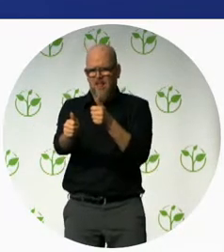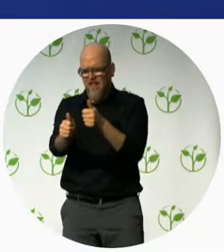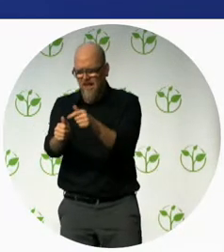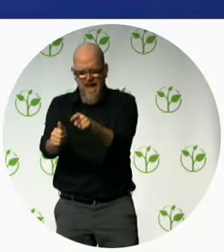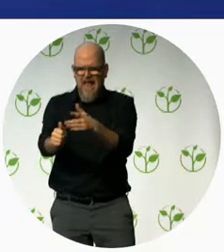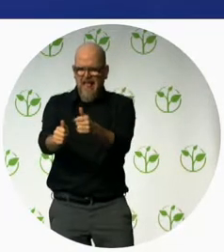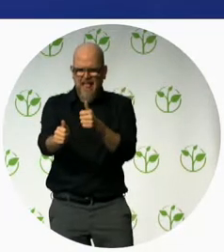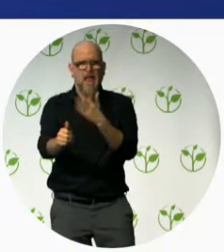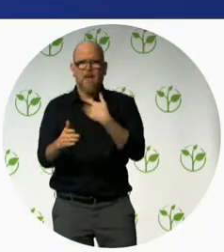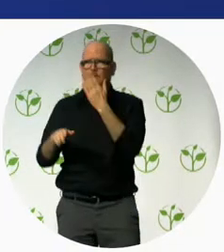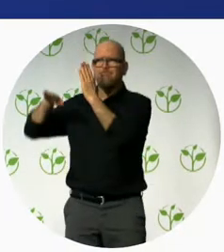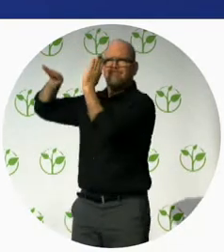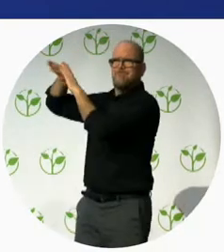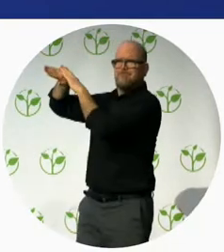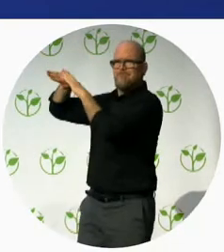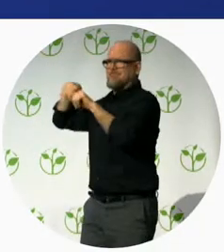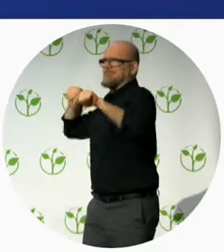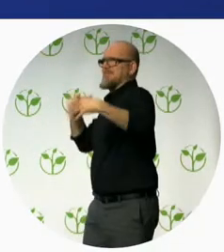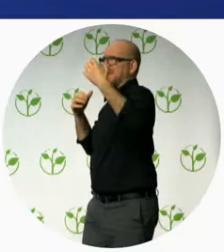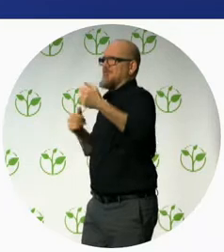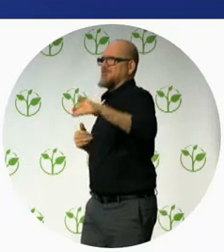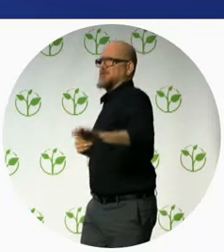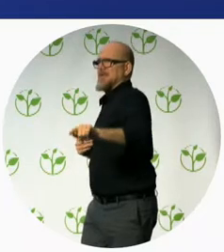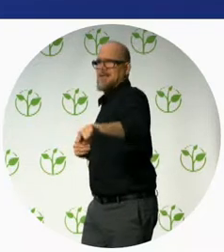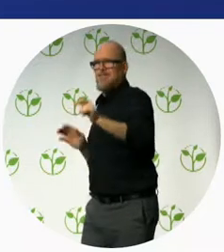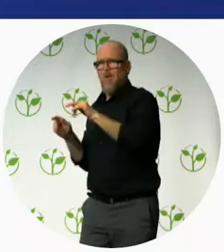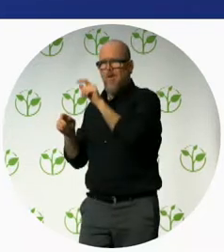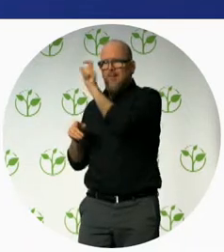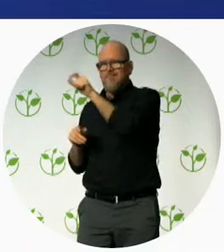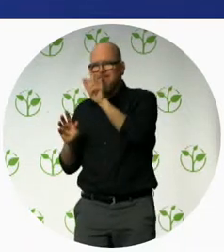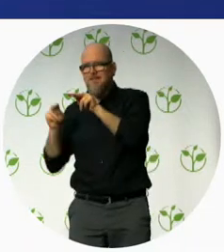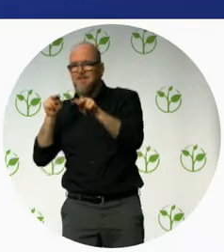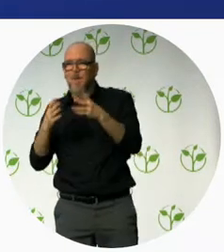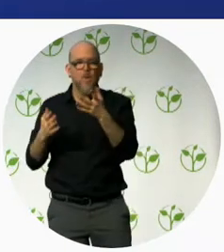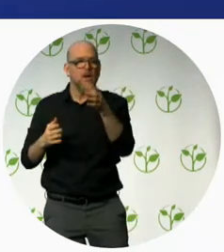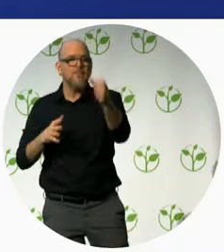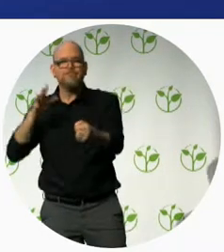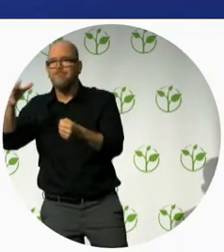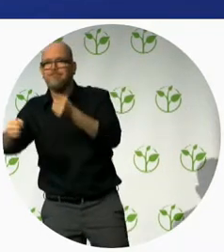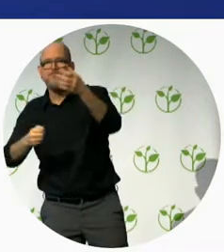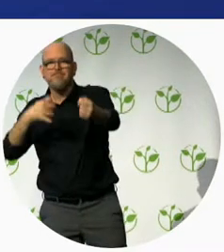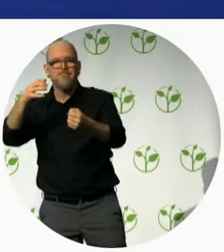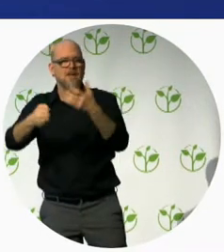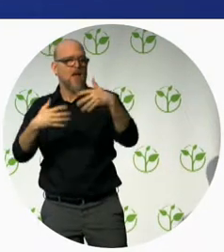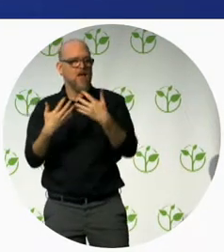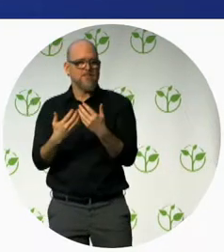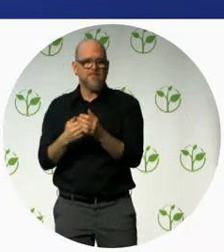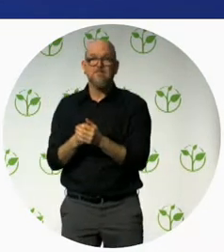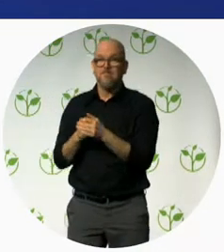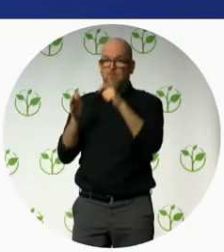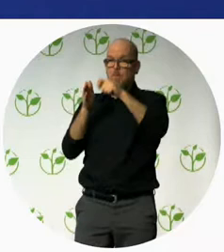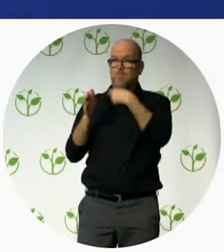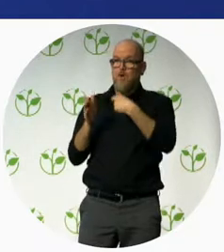our motivation our motivation innovation is actually Surya Kanti has developed a simple